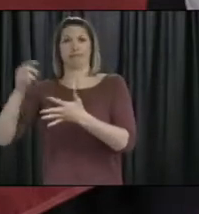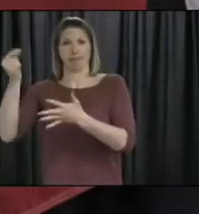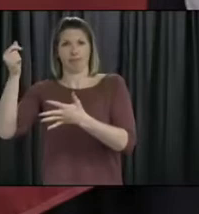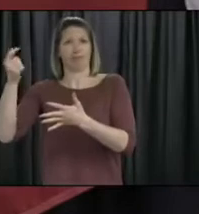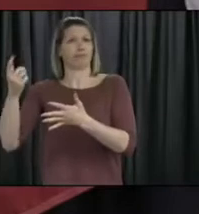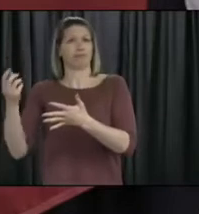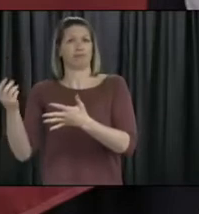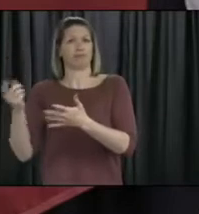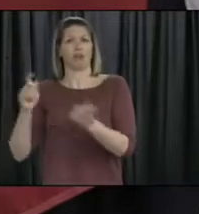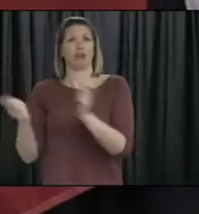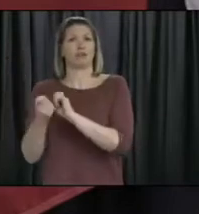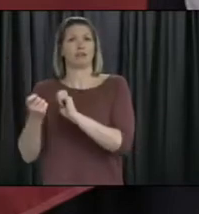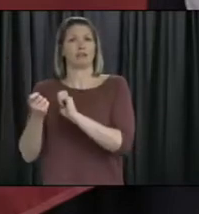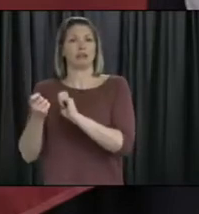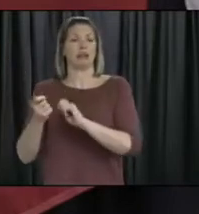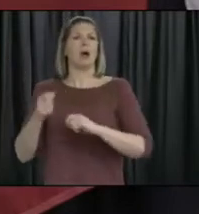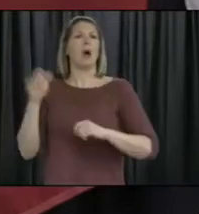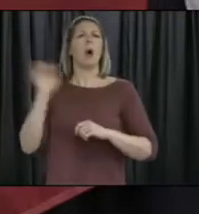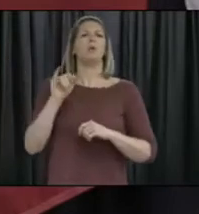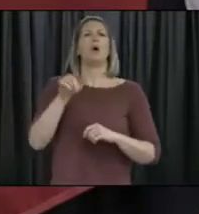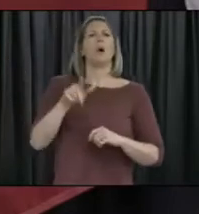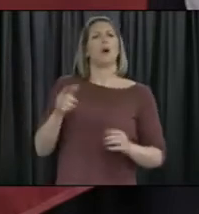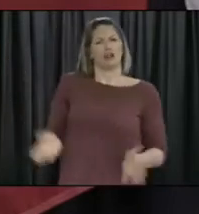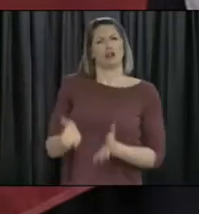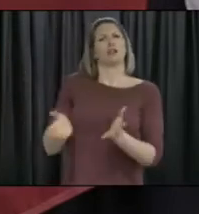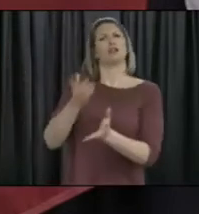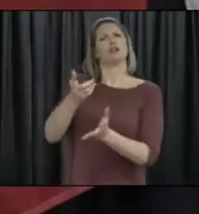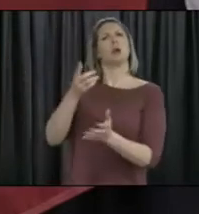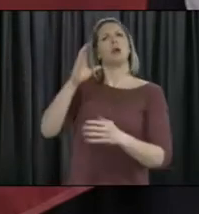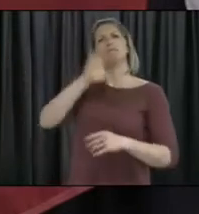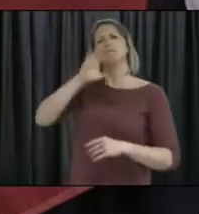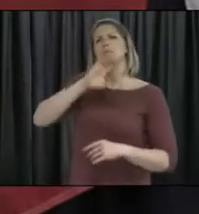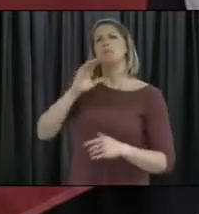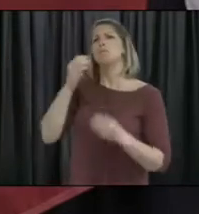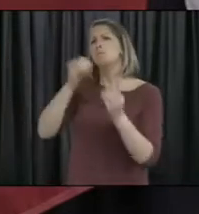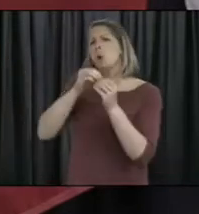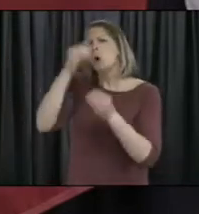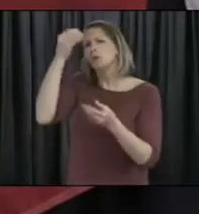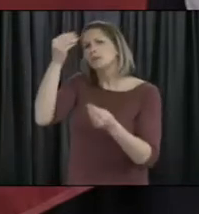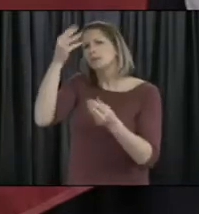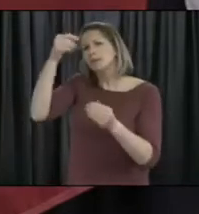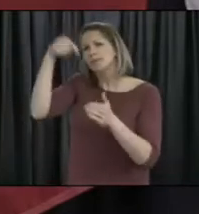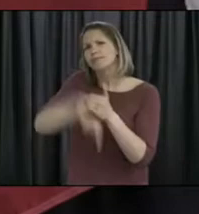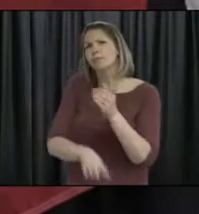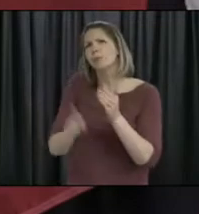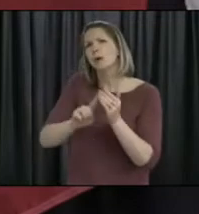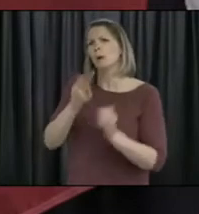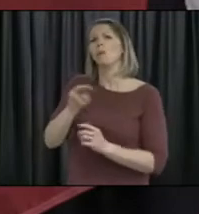and used to what alert level four means to you individually and to your, if you want, if you're a business owner.